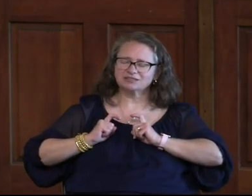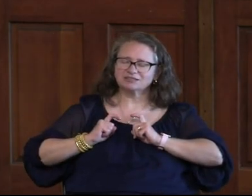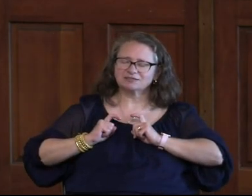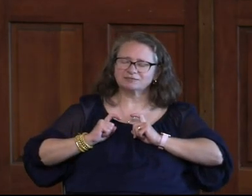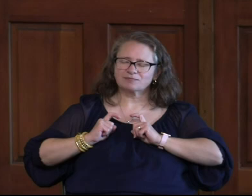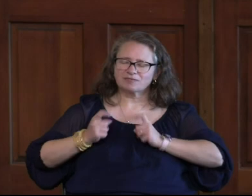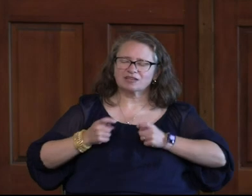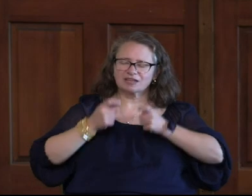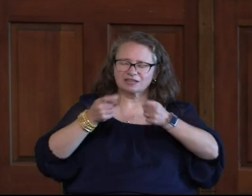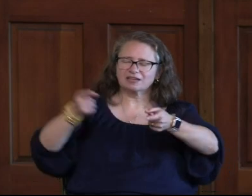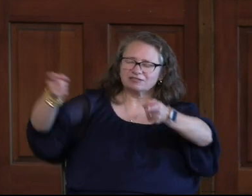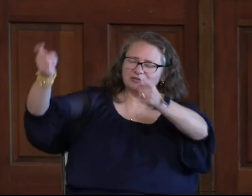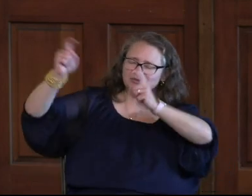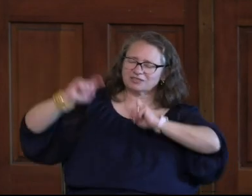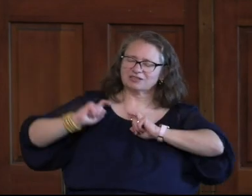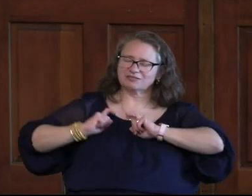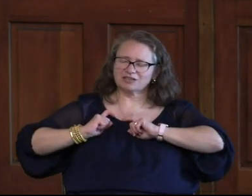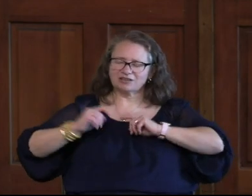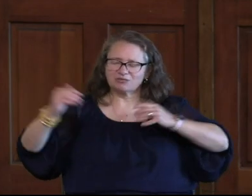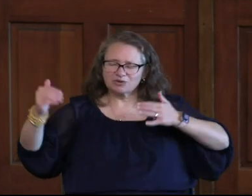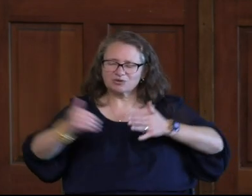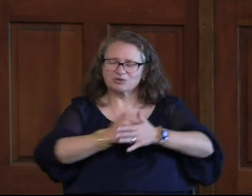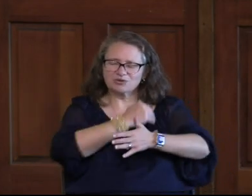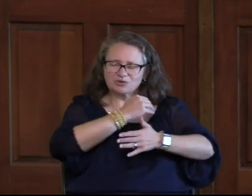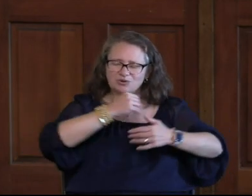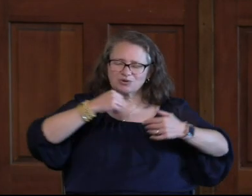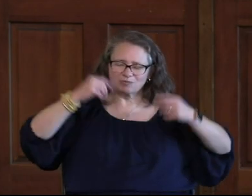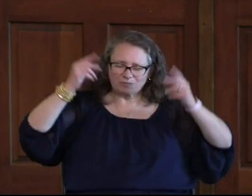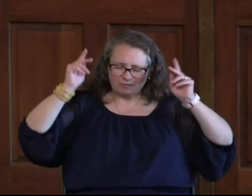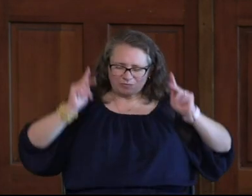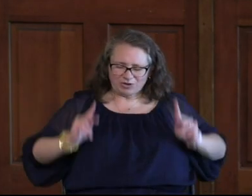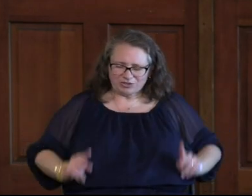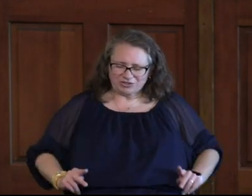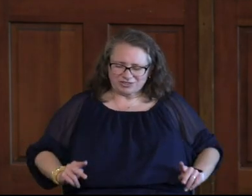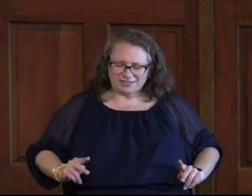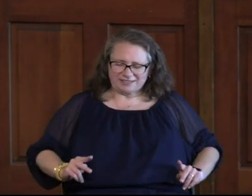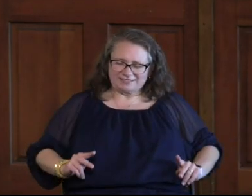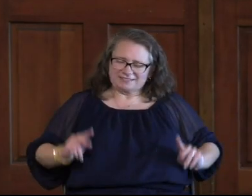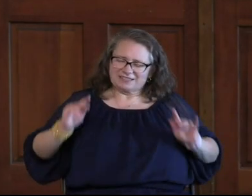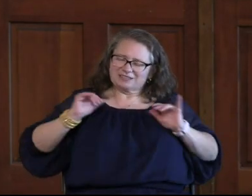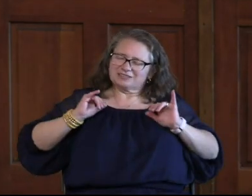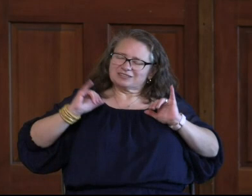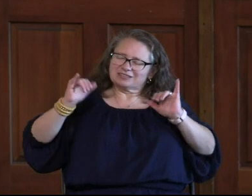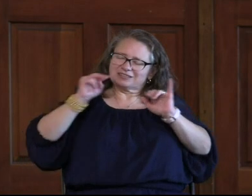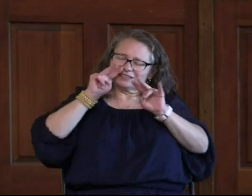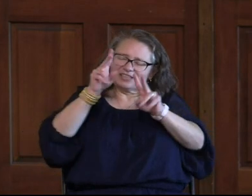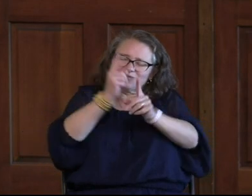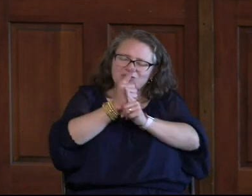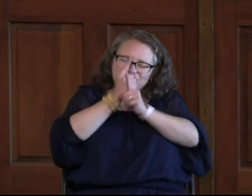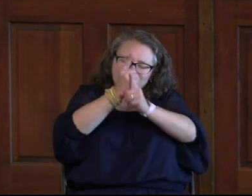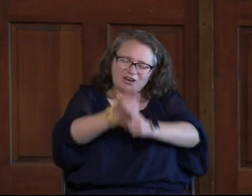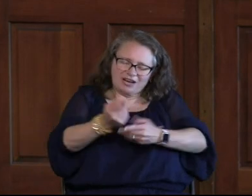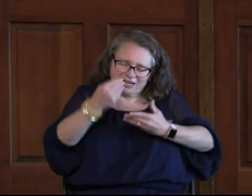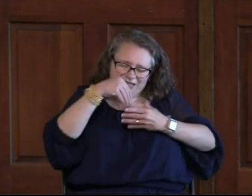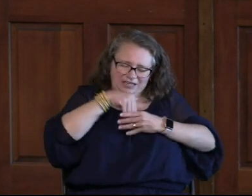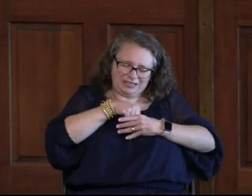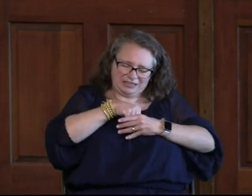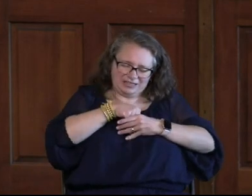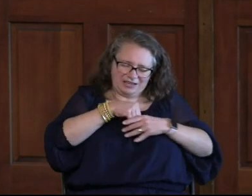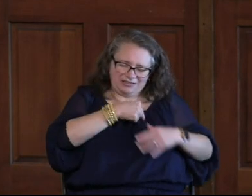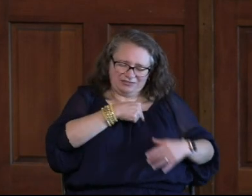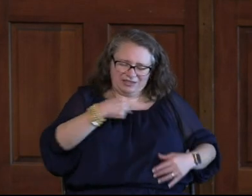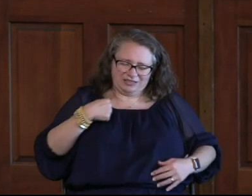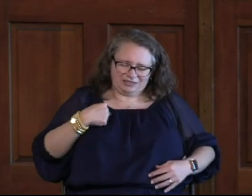And If We Are In Christ We Are A New Creation And You Look At Us And You See The Righteousness Of Your Son